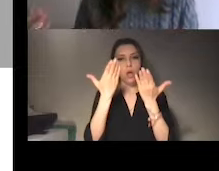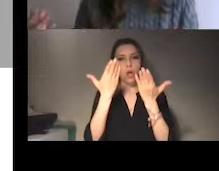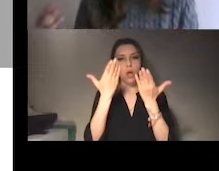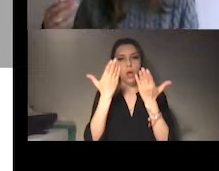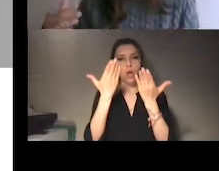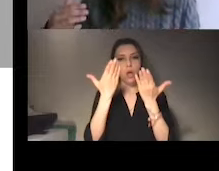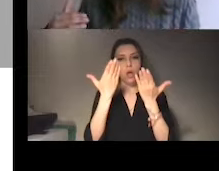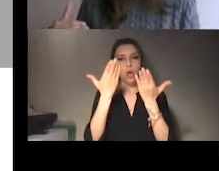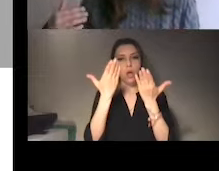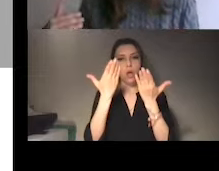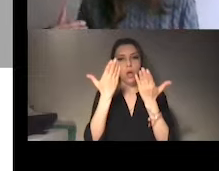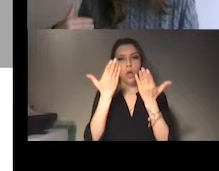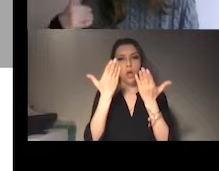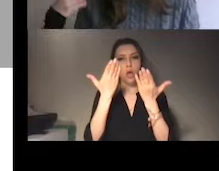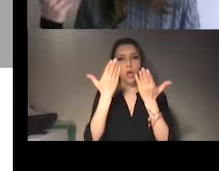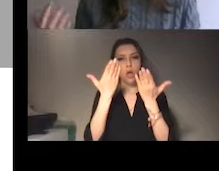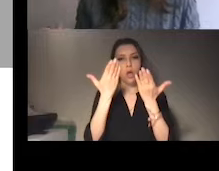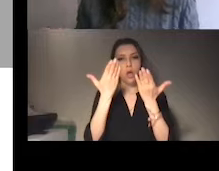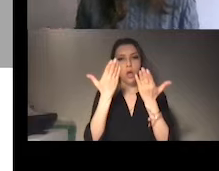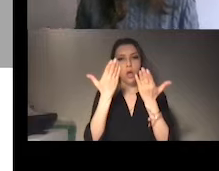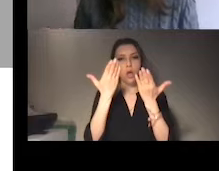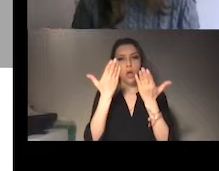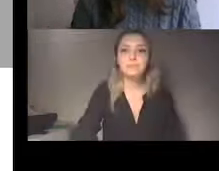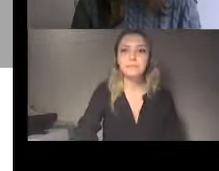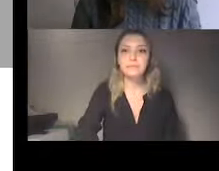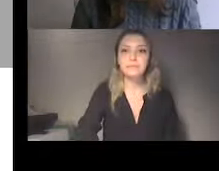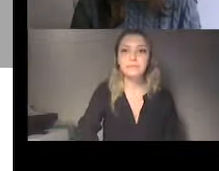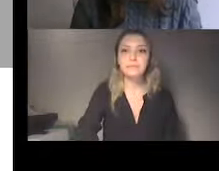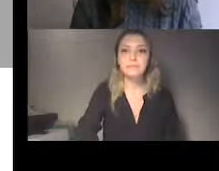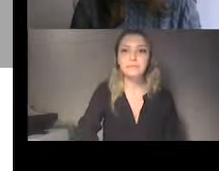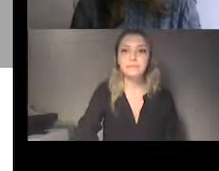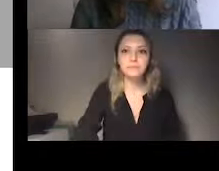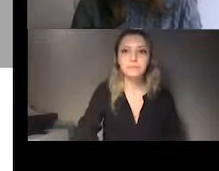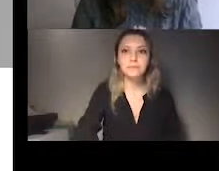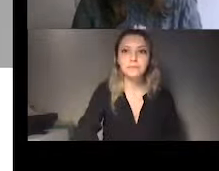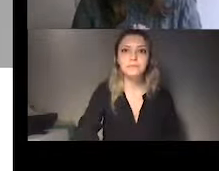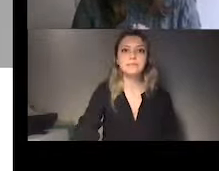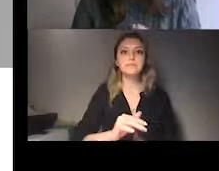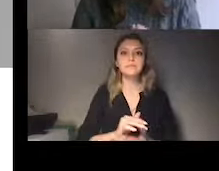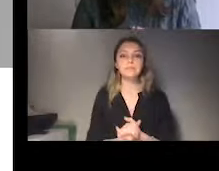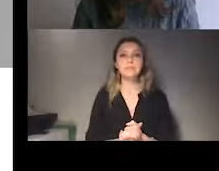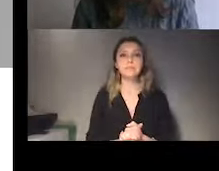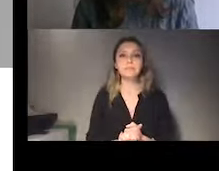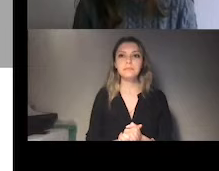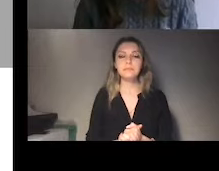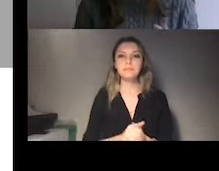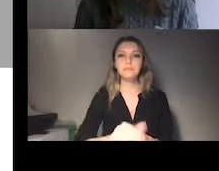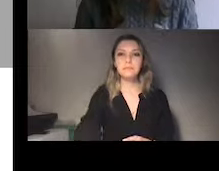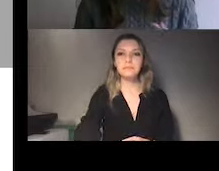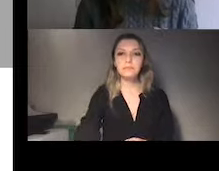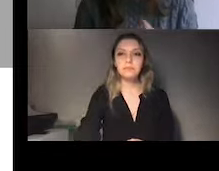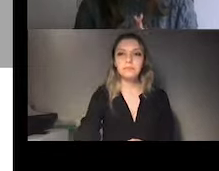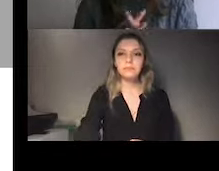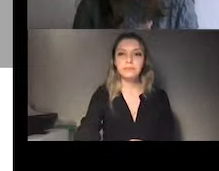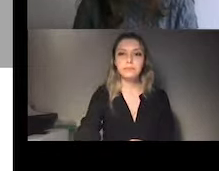years and a half because next review of Turkey will happen in April, end